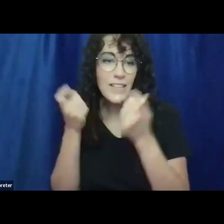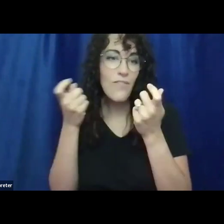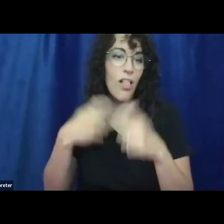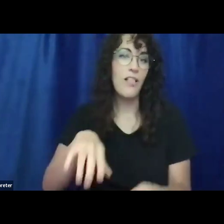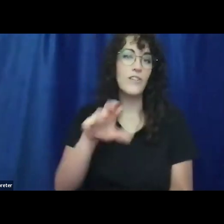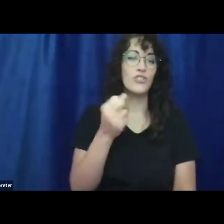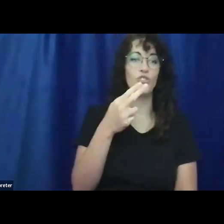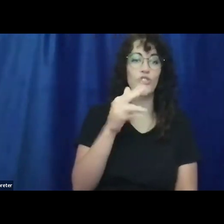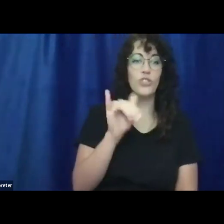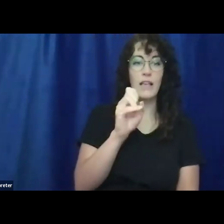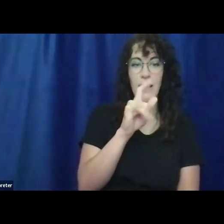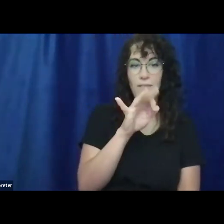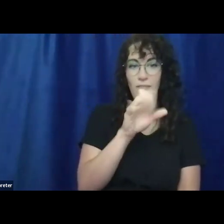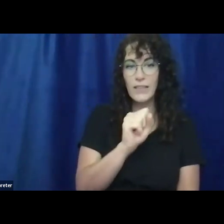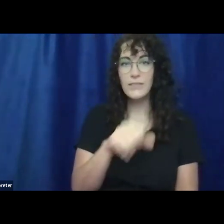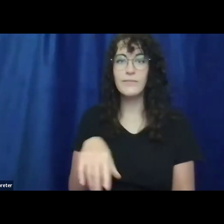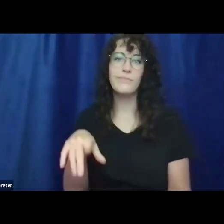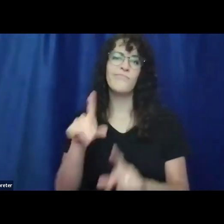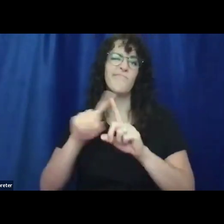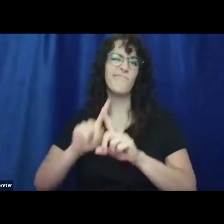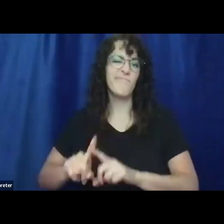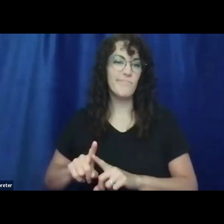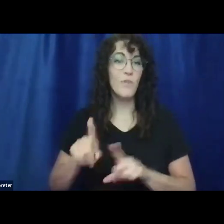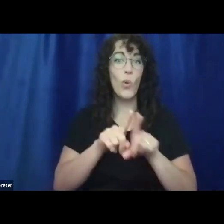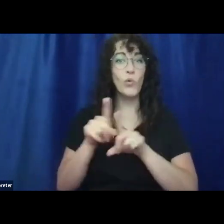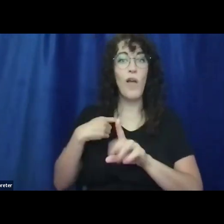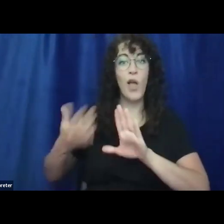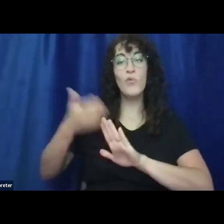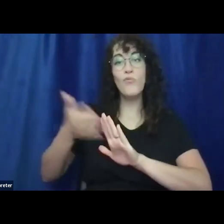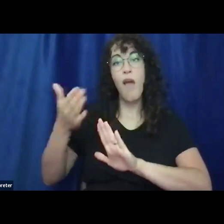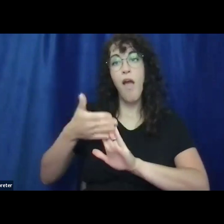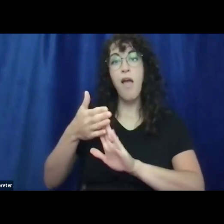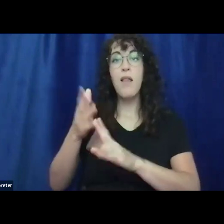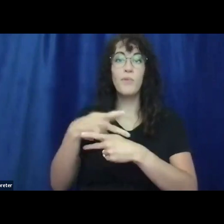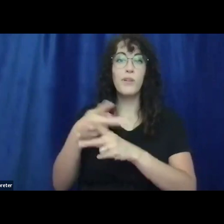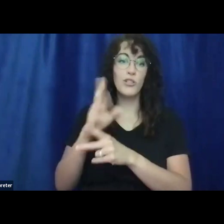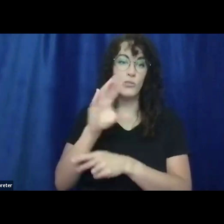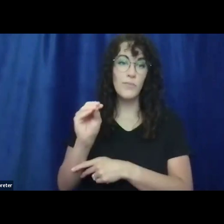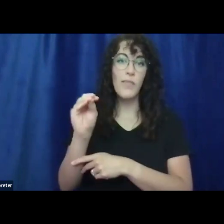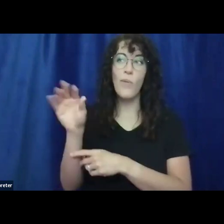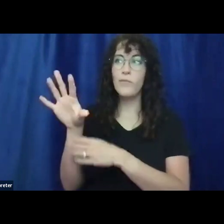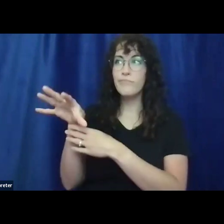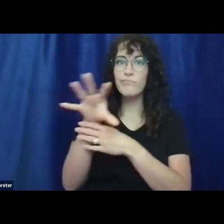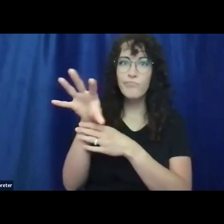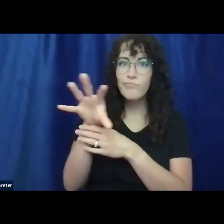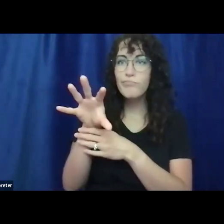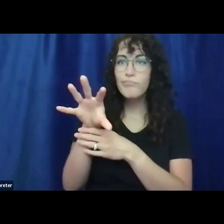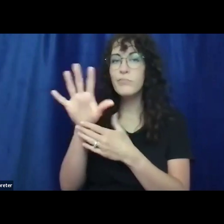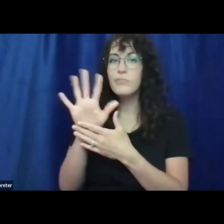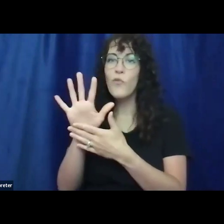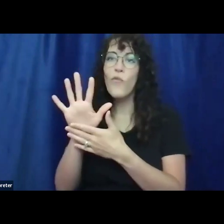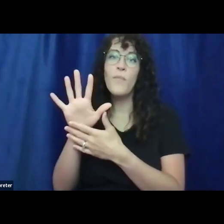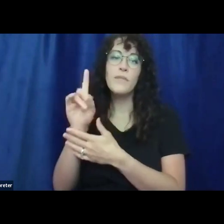And I also run a video production company that shoots documentaries, does music curation, and special projects. But